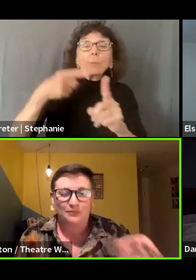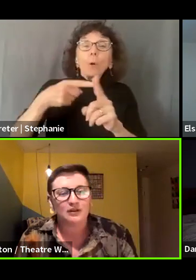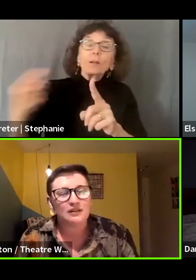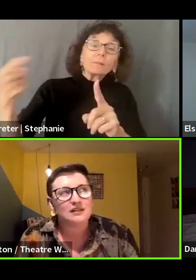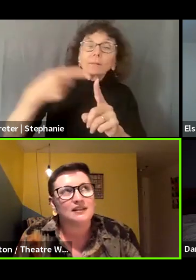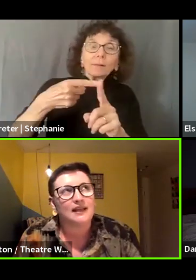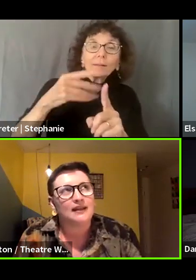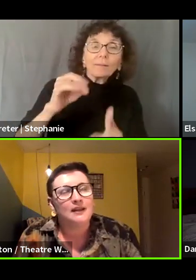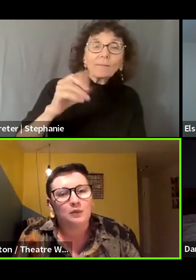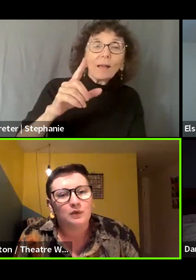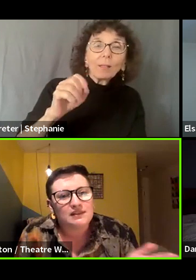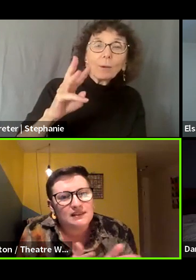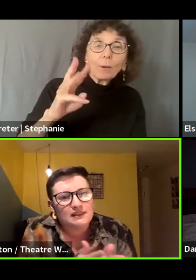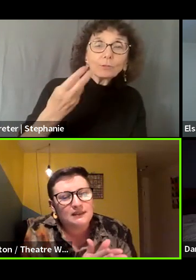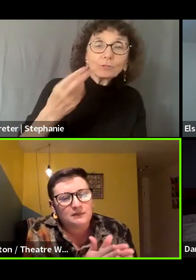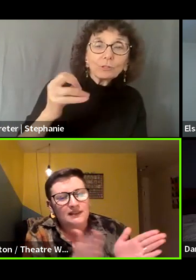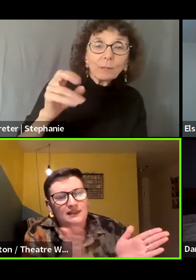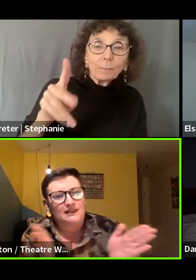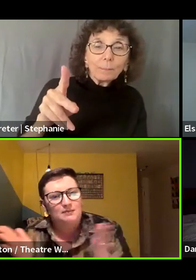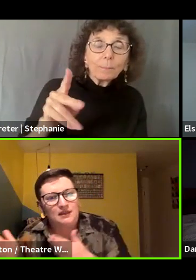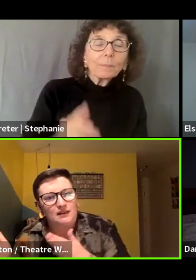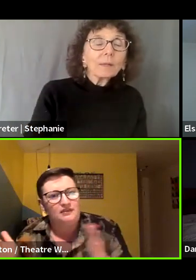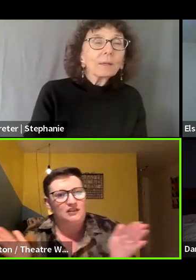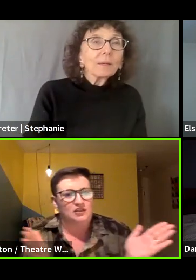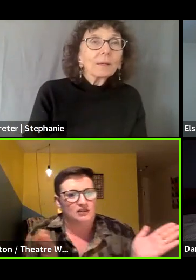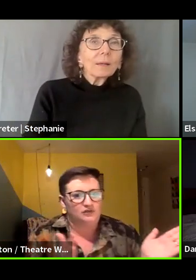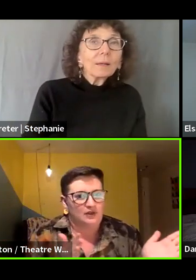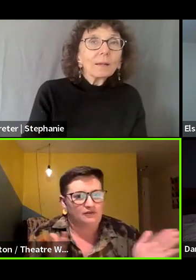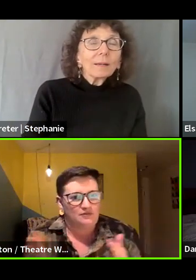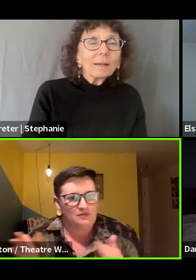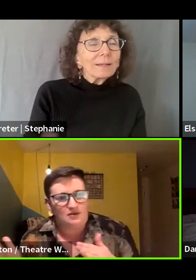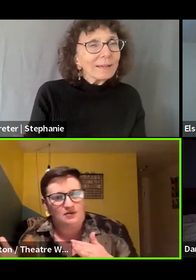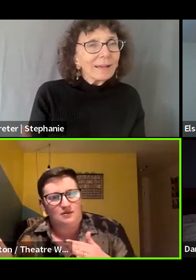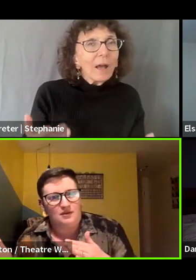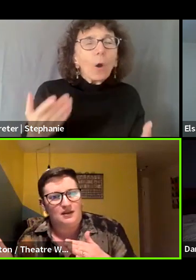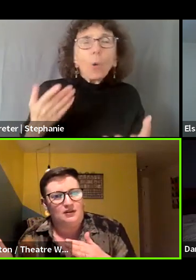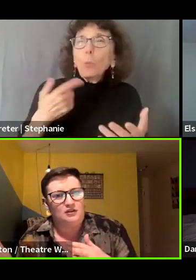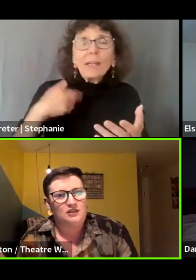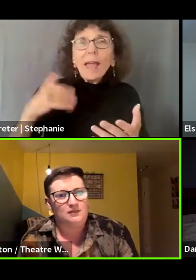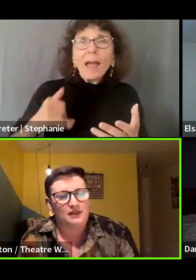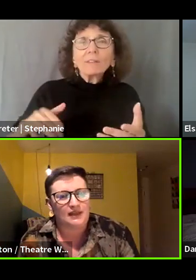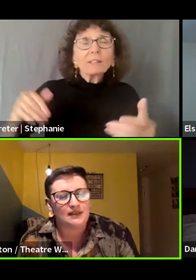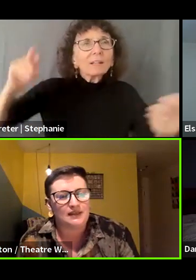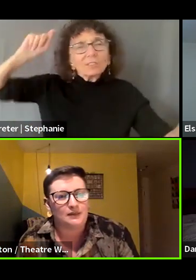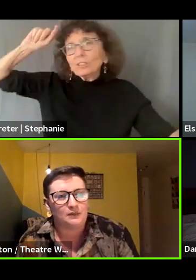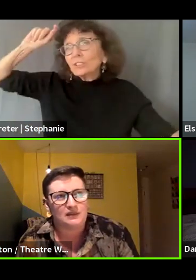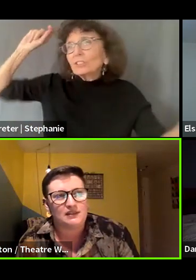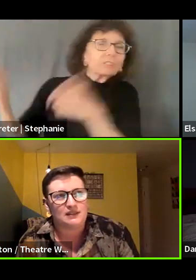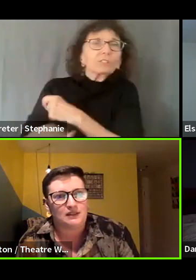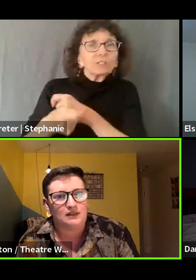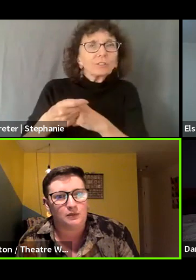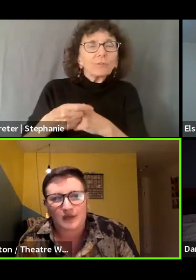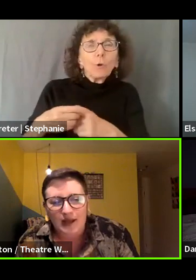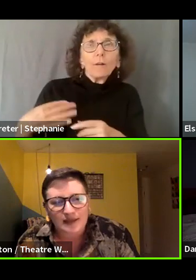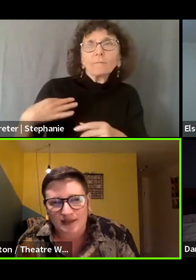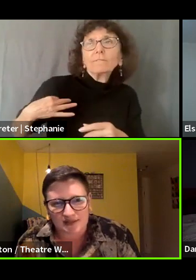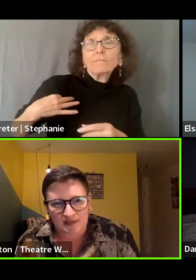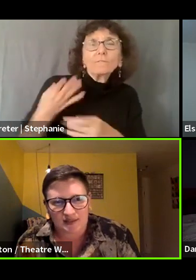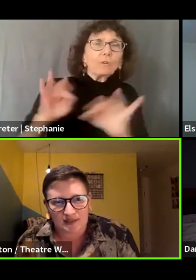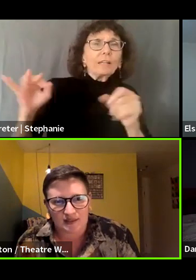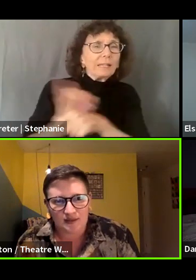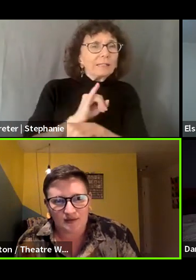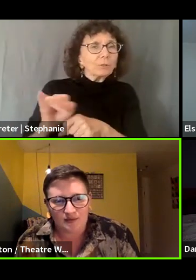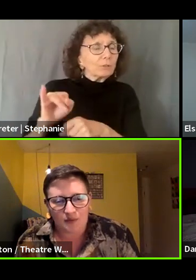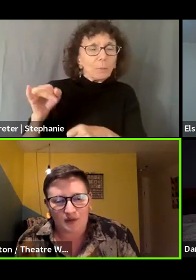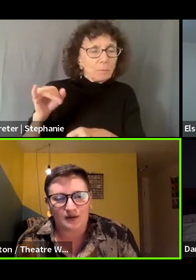really important in that we're still really in the middle of this shift away from unpaid internships. Like, I think that we're still, we're not yet